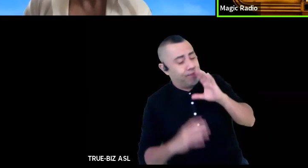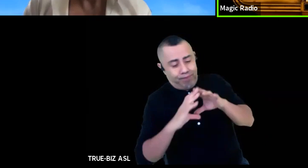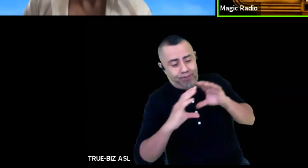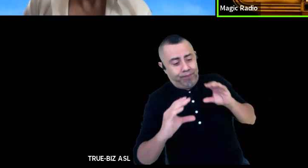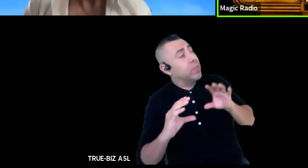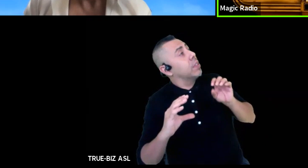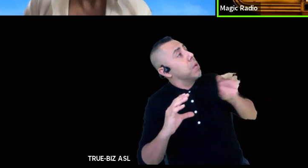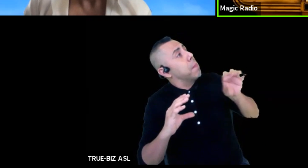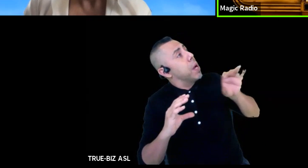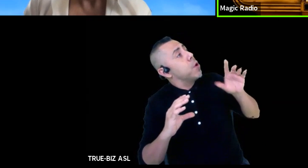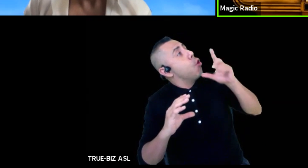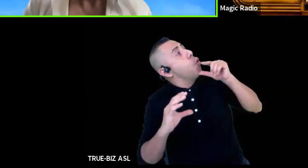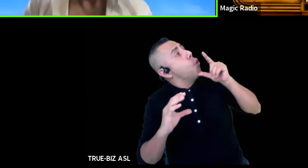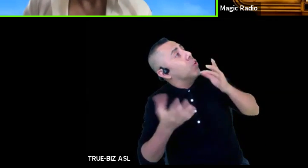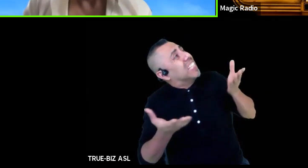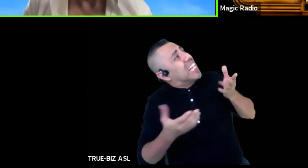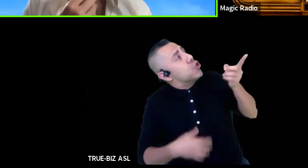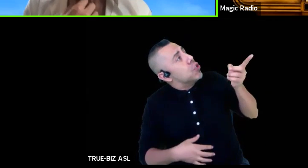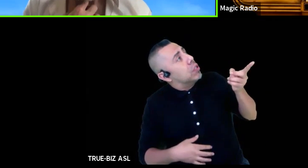come on